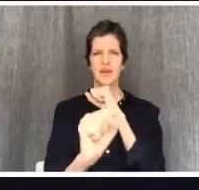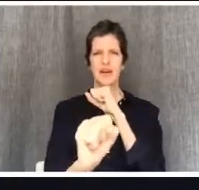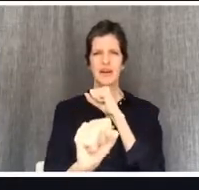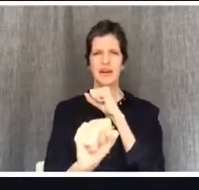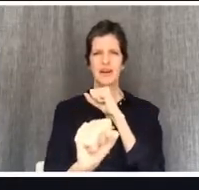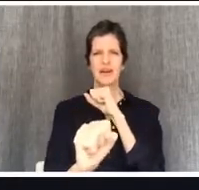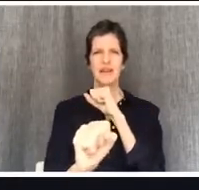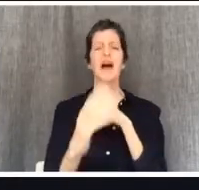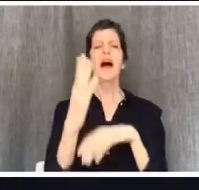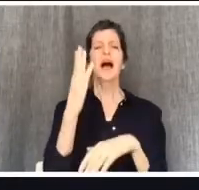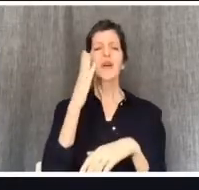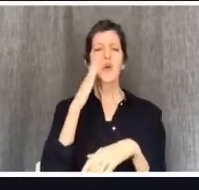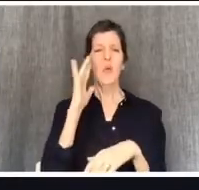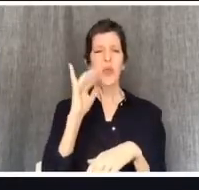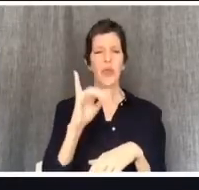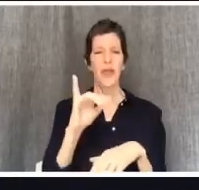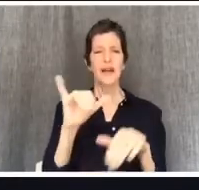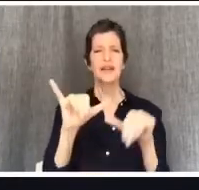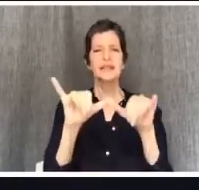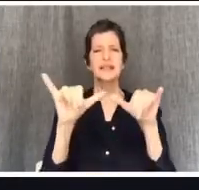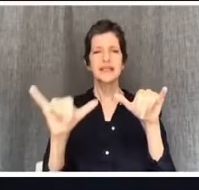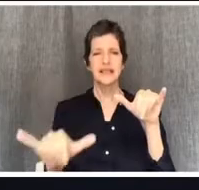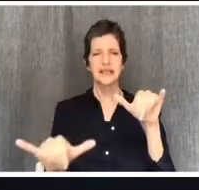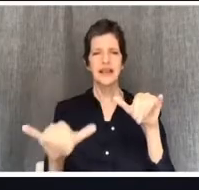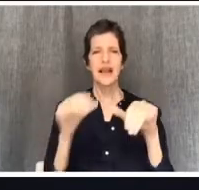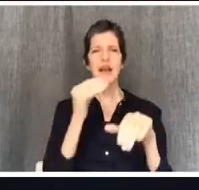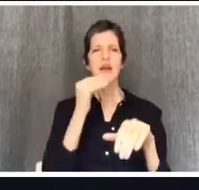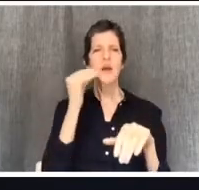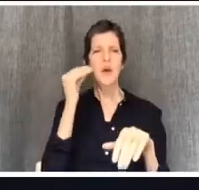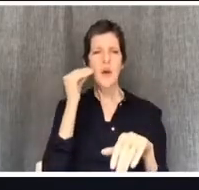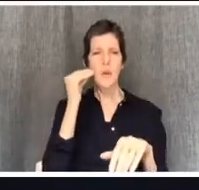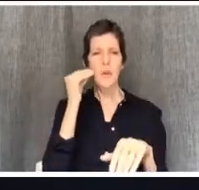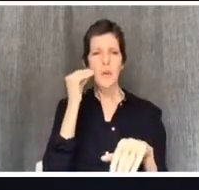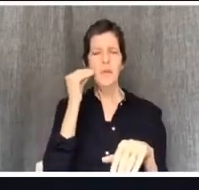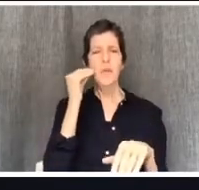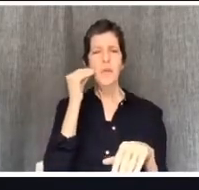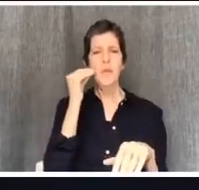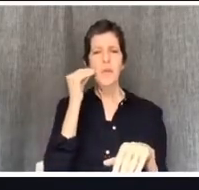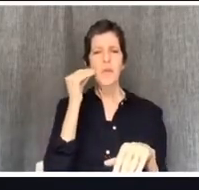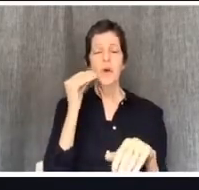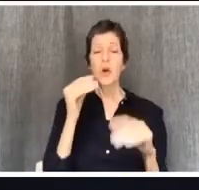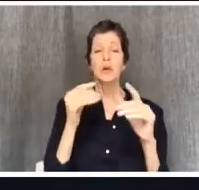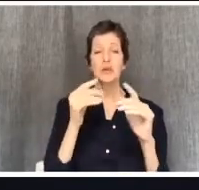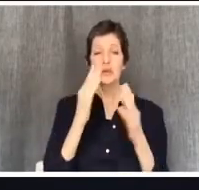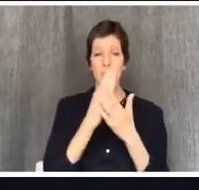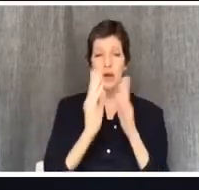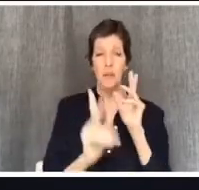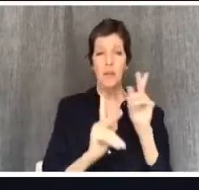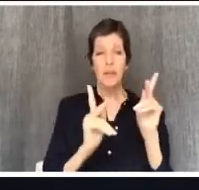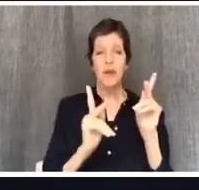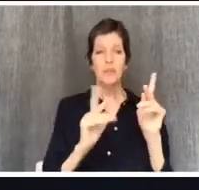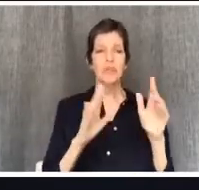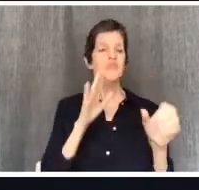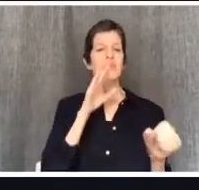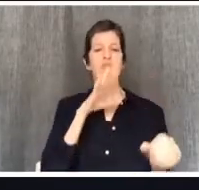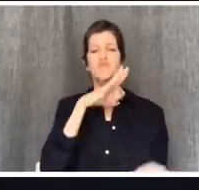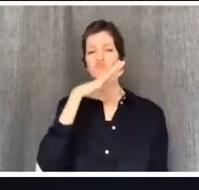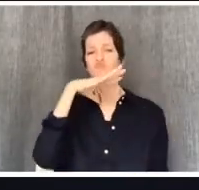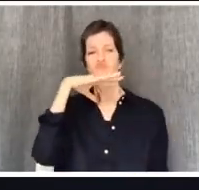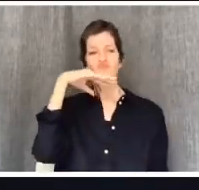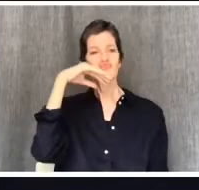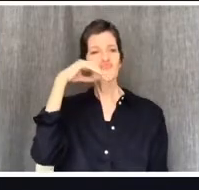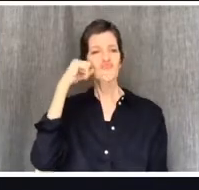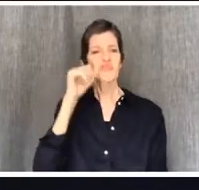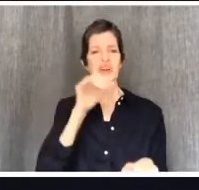a longer period of time. One of those extreme responses is open revolt to say, we've had enough. We're no longer going to listen to our